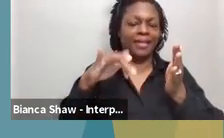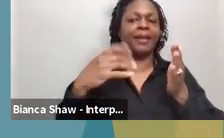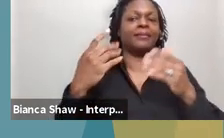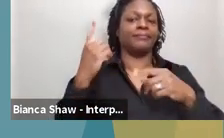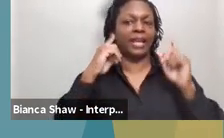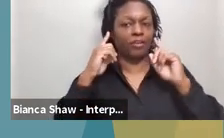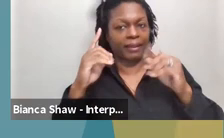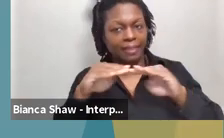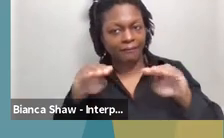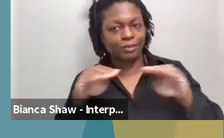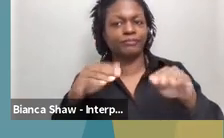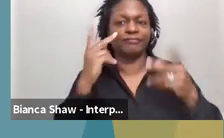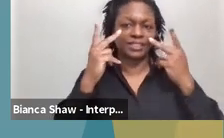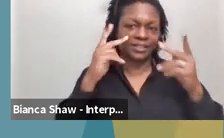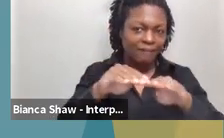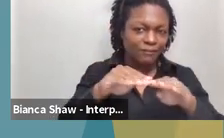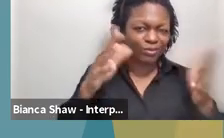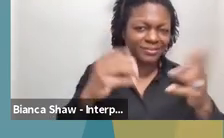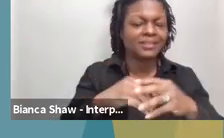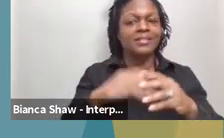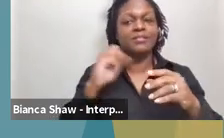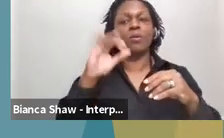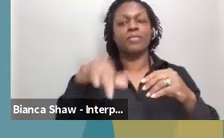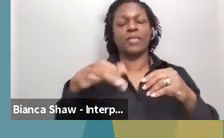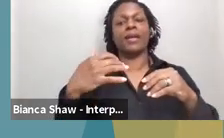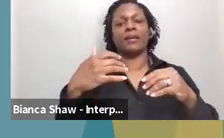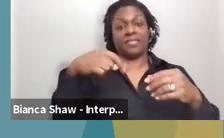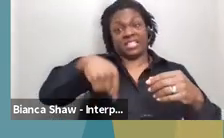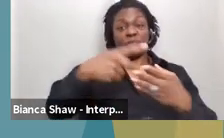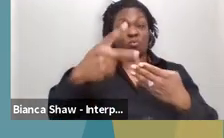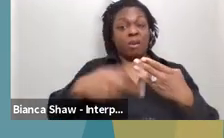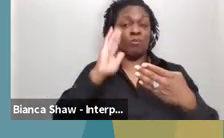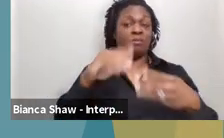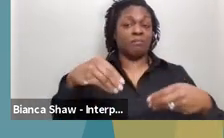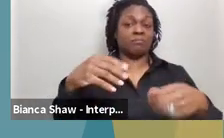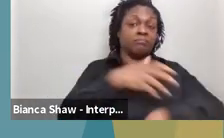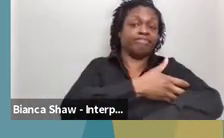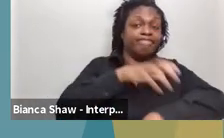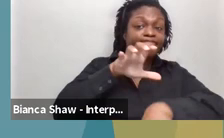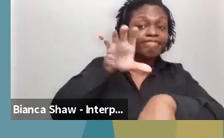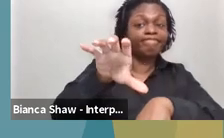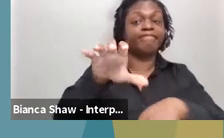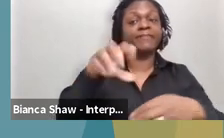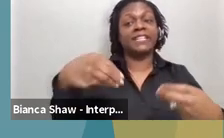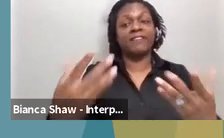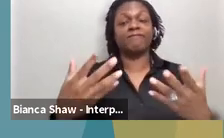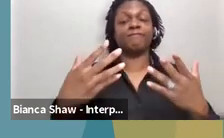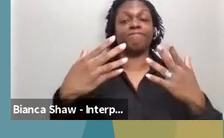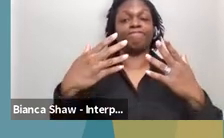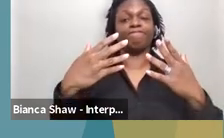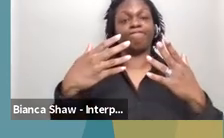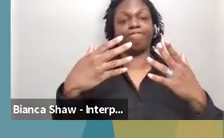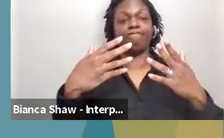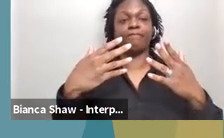program. And, uh, this program empowers, uh, those individuals, deaf-blind individuals to, uh, fully participate in their communities.